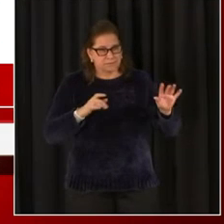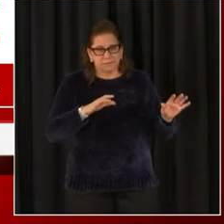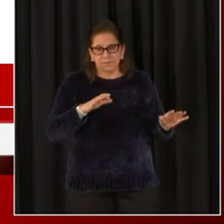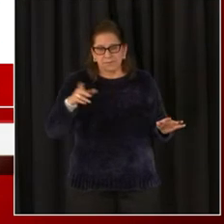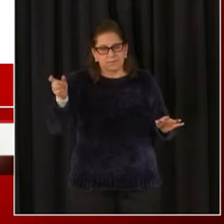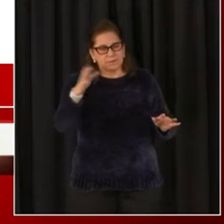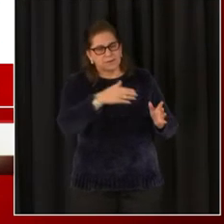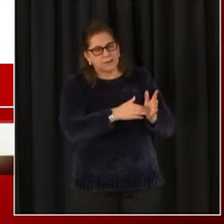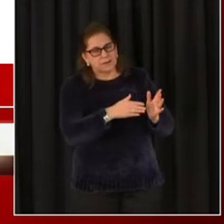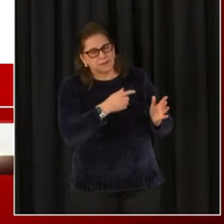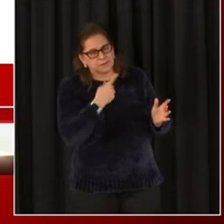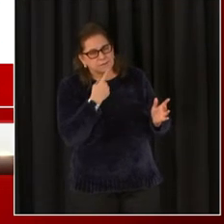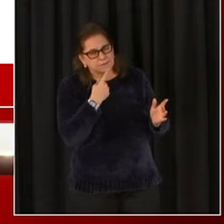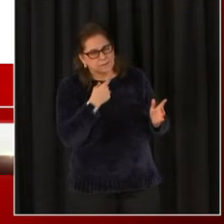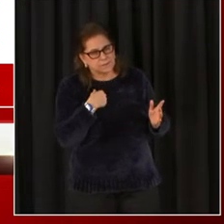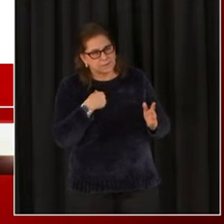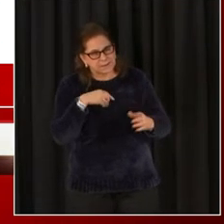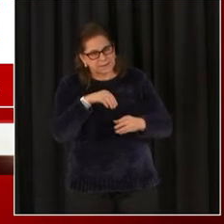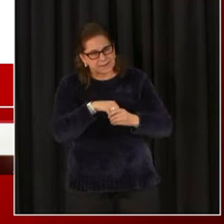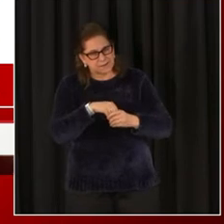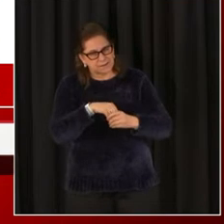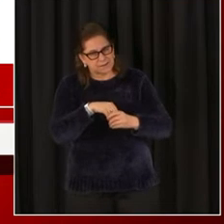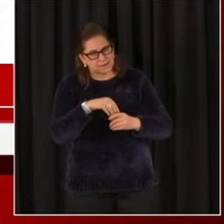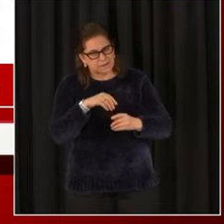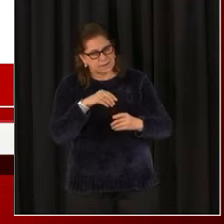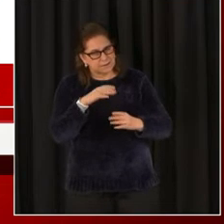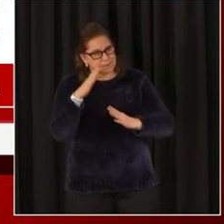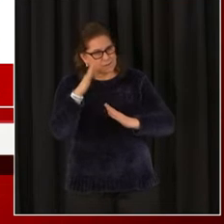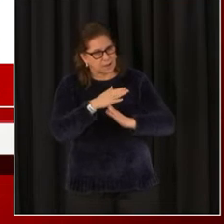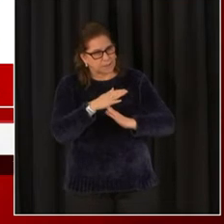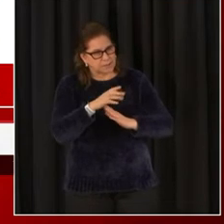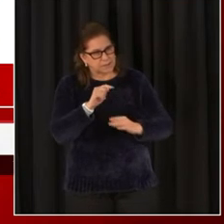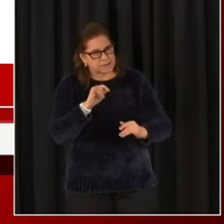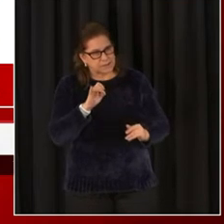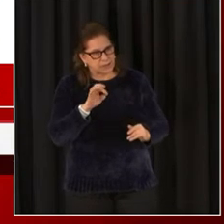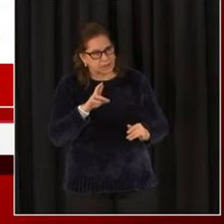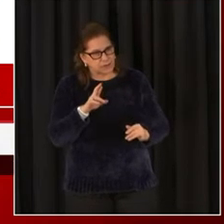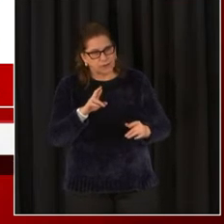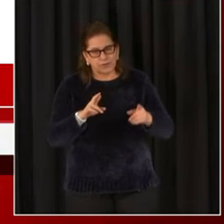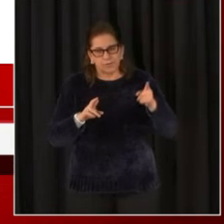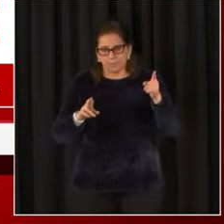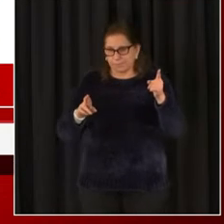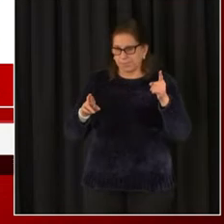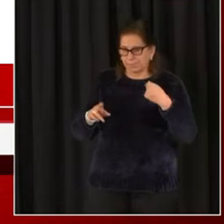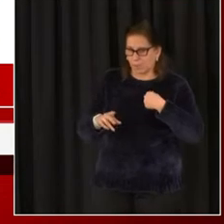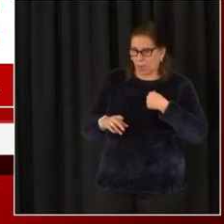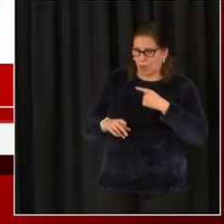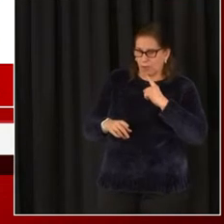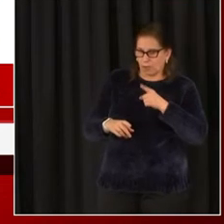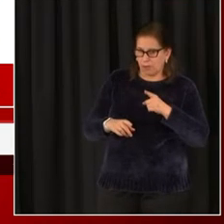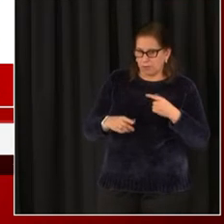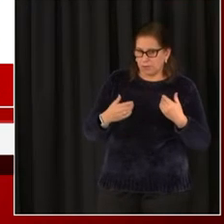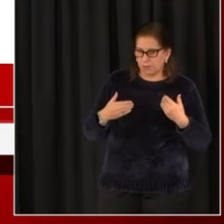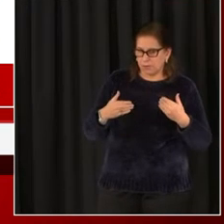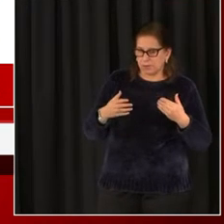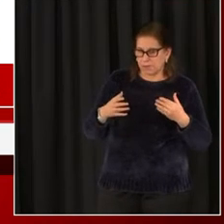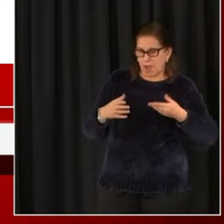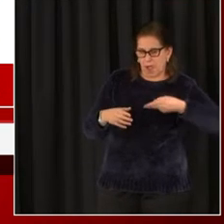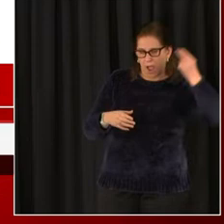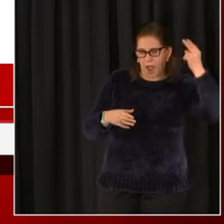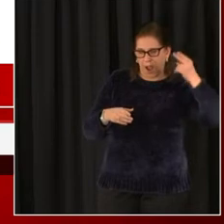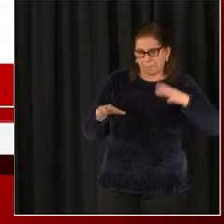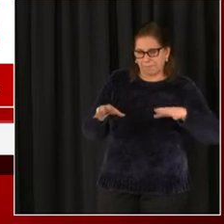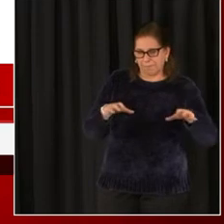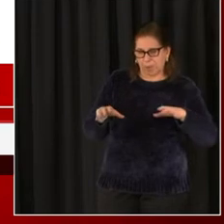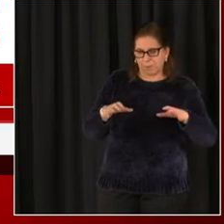about how we're doing. We're in the top tier. So, uh, our efficiency is, you know, if you're a high performer, you're around 70